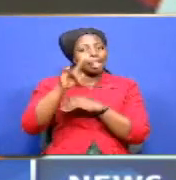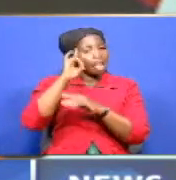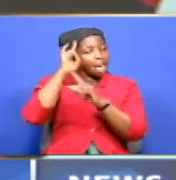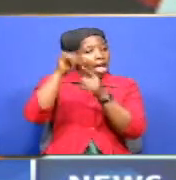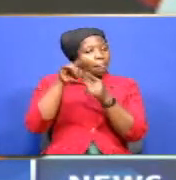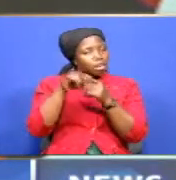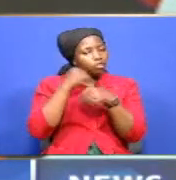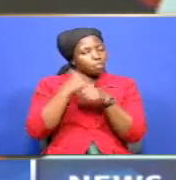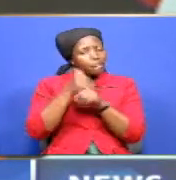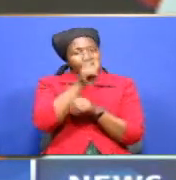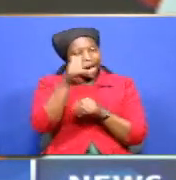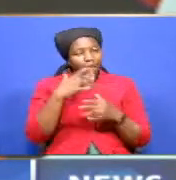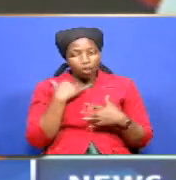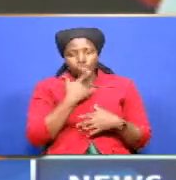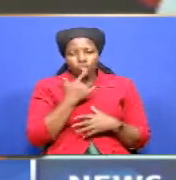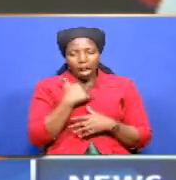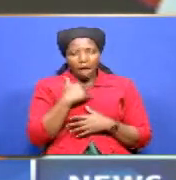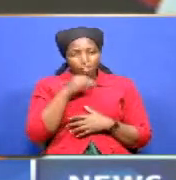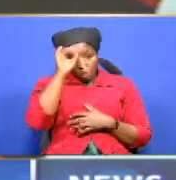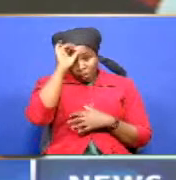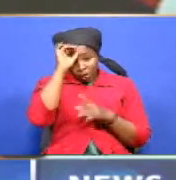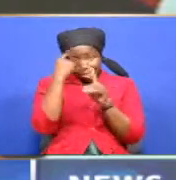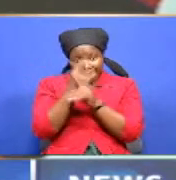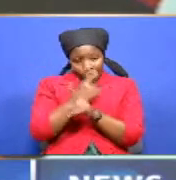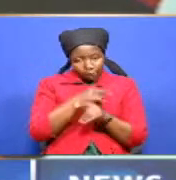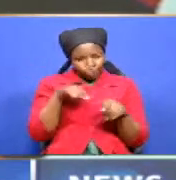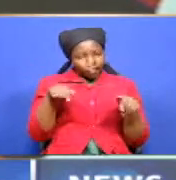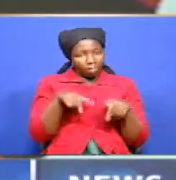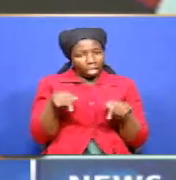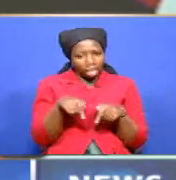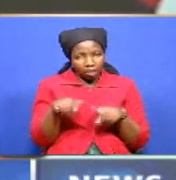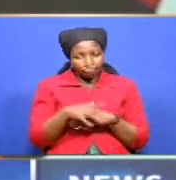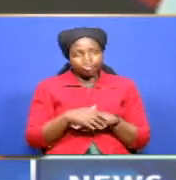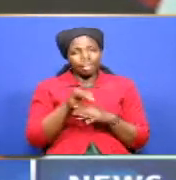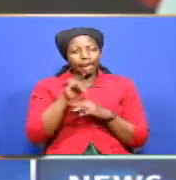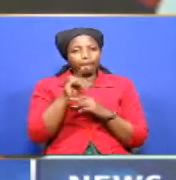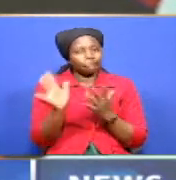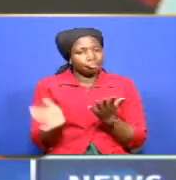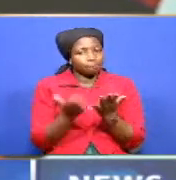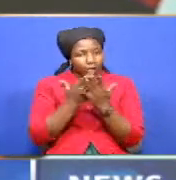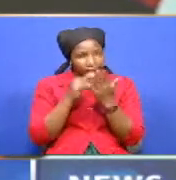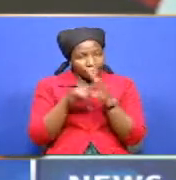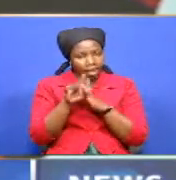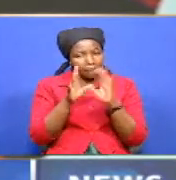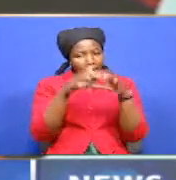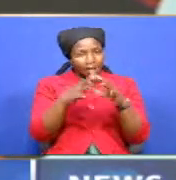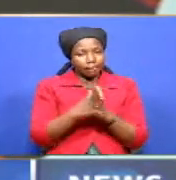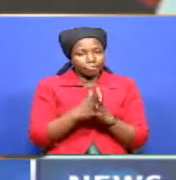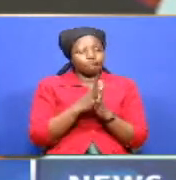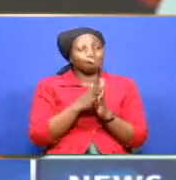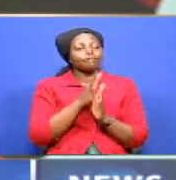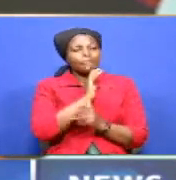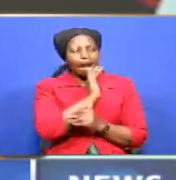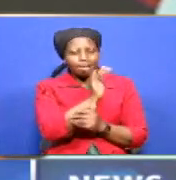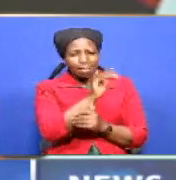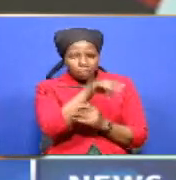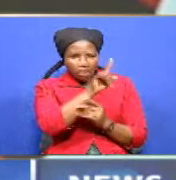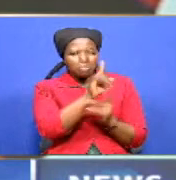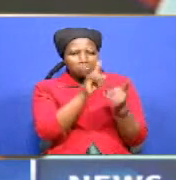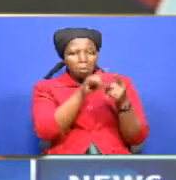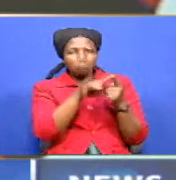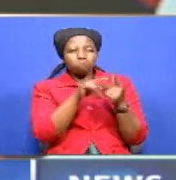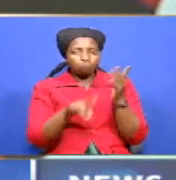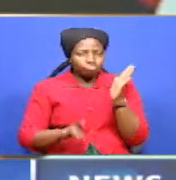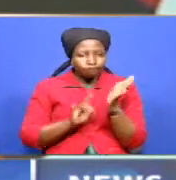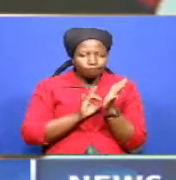those holding divergent opinions. Now their rivals in the party are however daring them to resign and seek fresh mandate